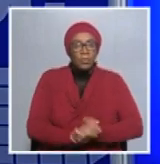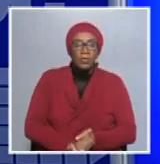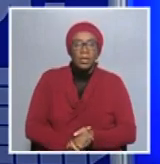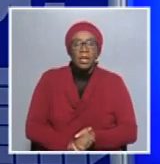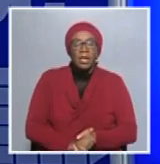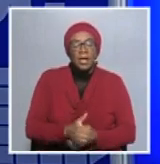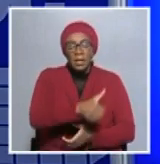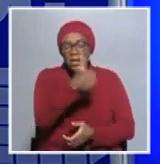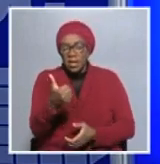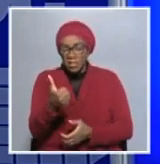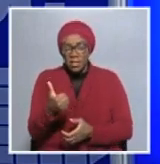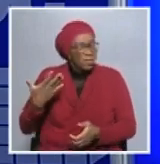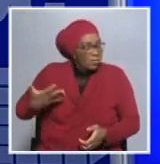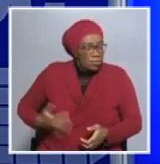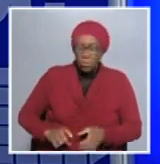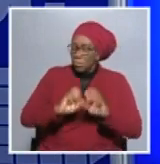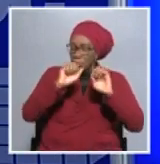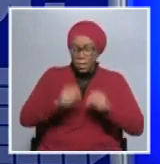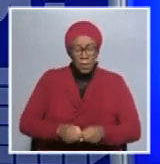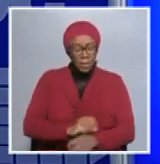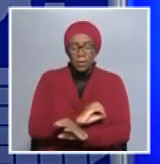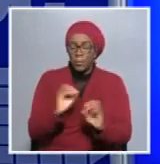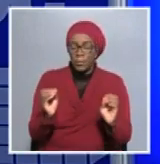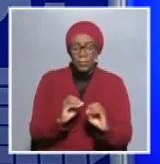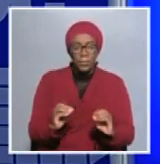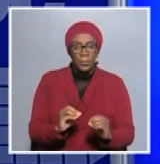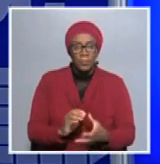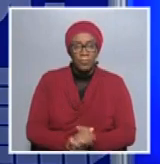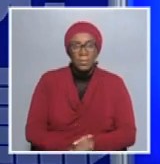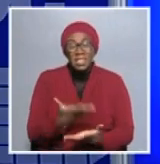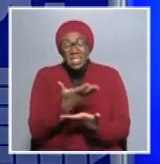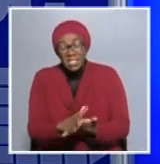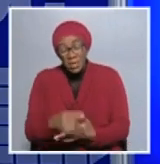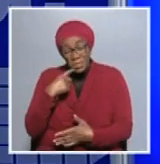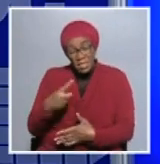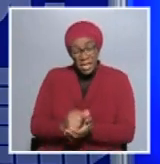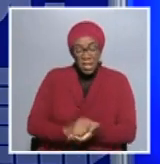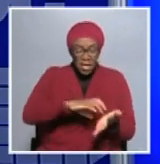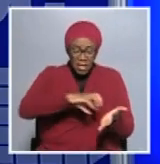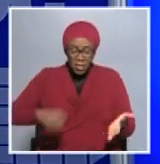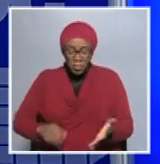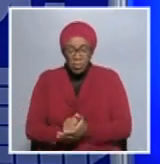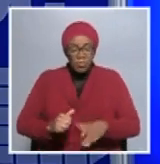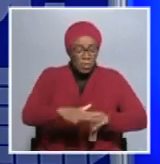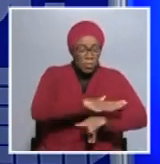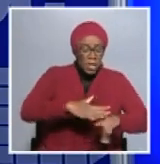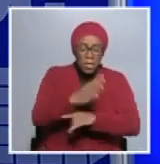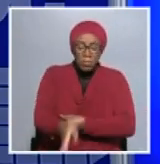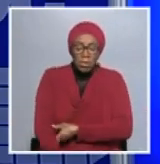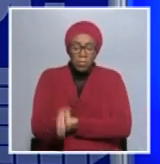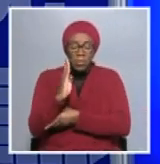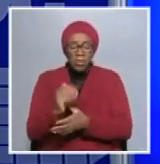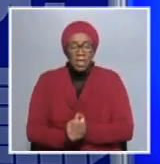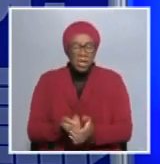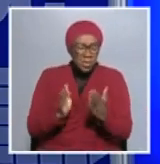very lucrative Namibian meat pie. Others, on the other hand, feel that getting rid of the red line will endanger and